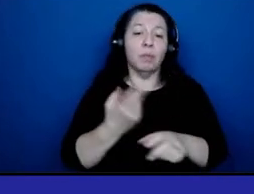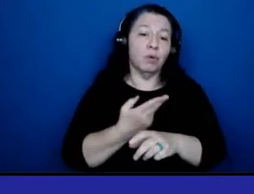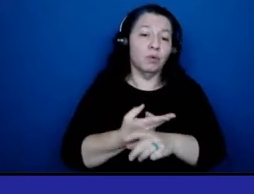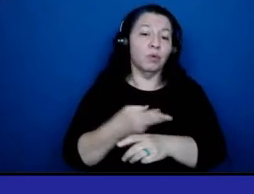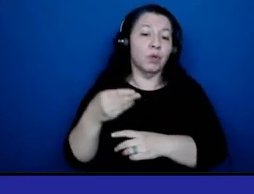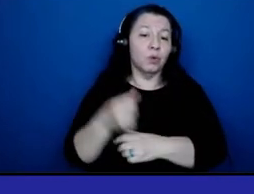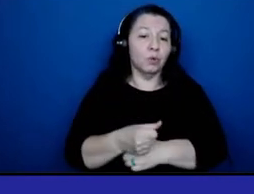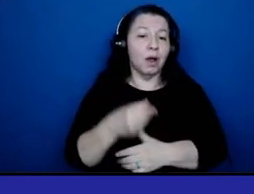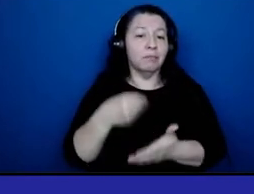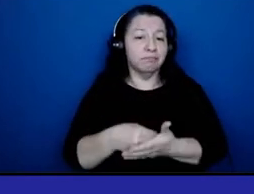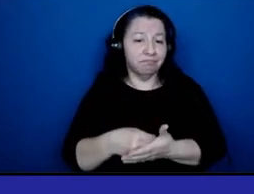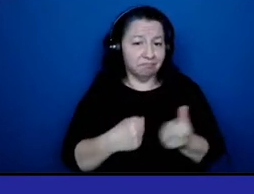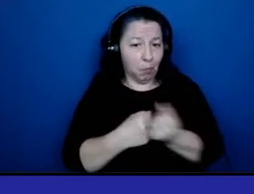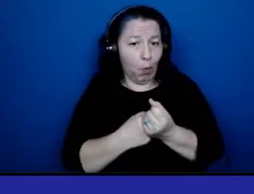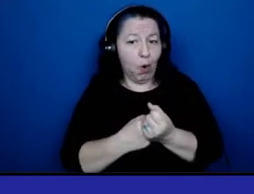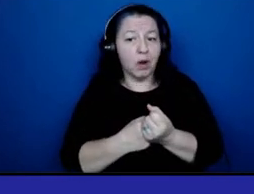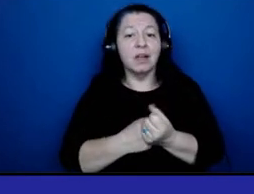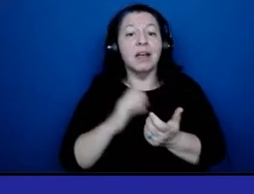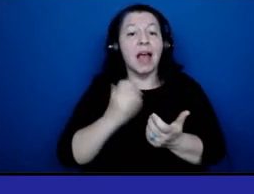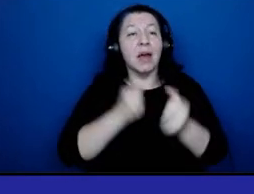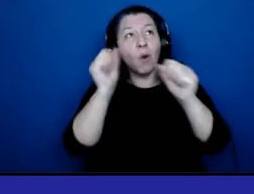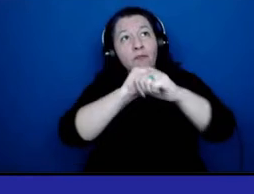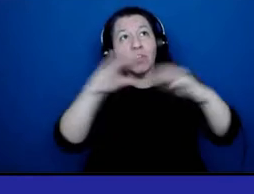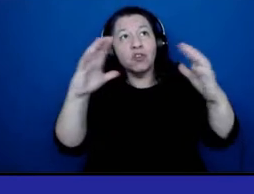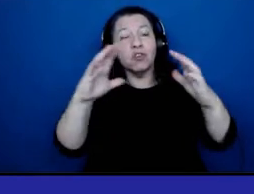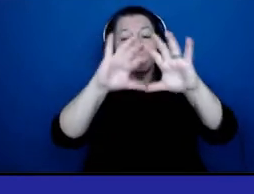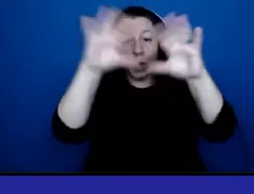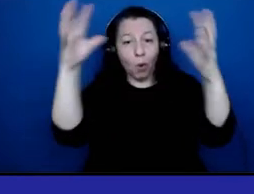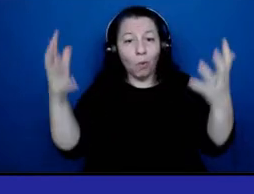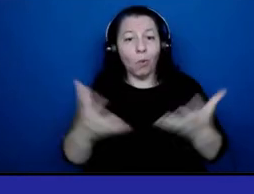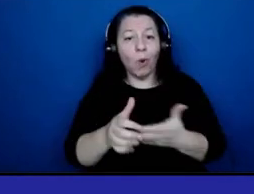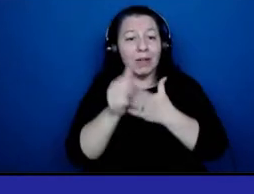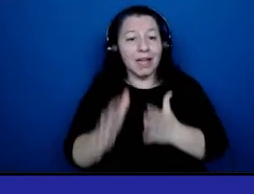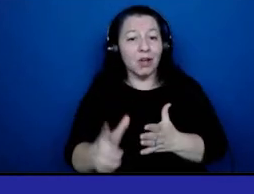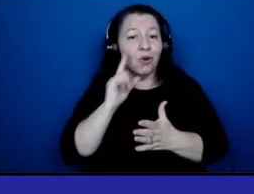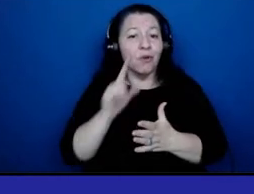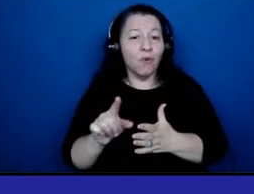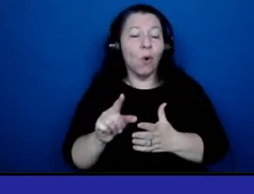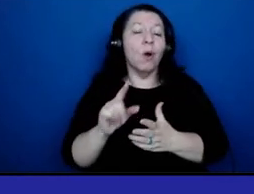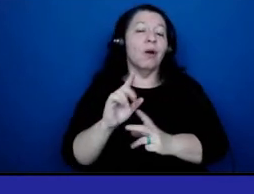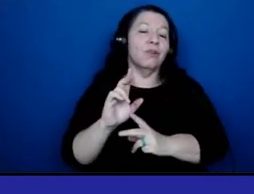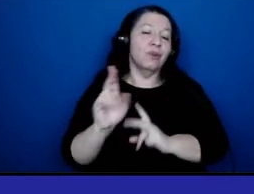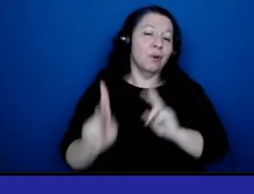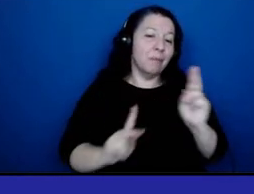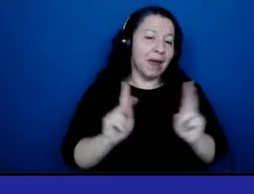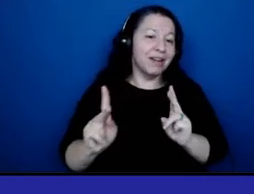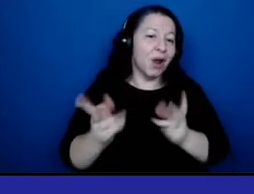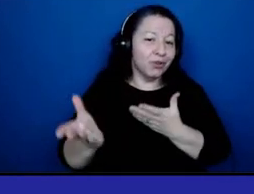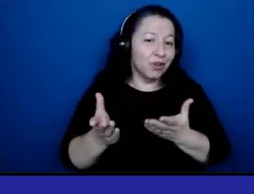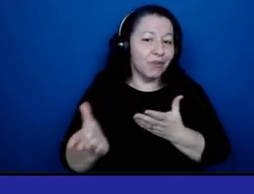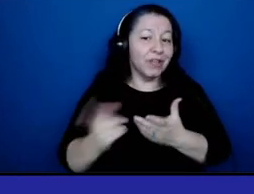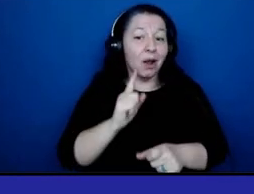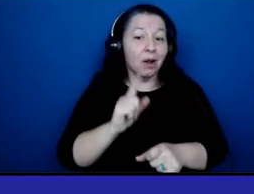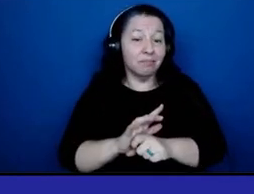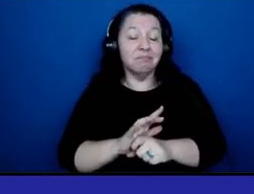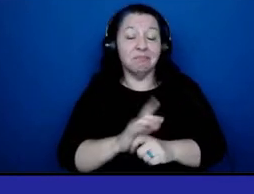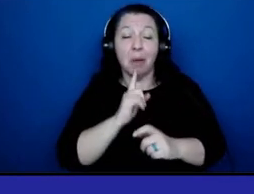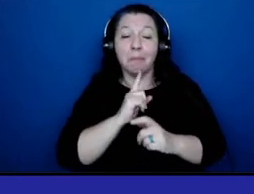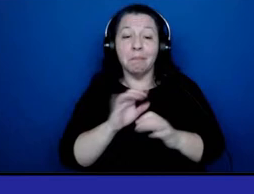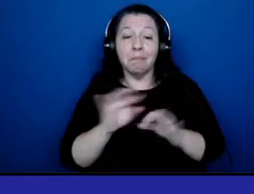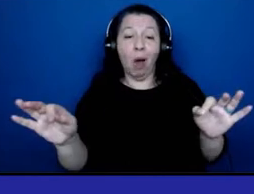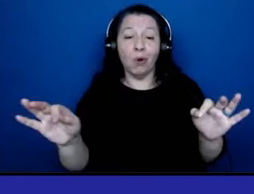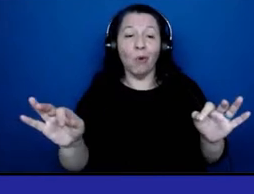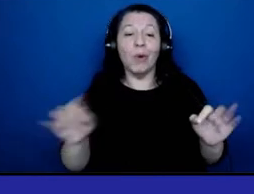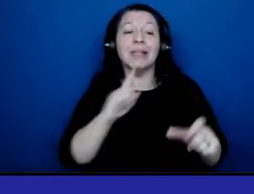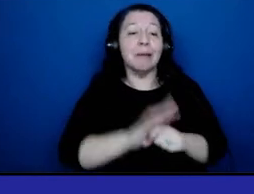Our vision is to be the global leader in both community and humanitarian service, and our motto is committed to serve. Our